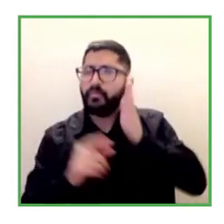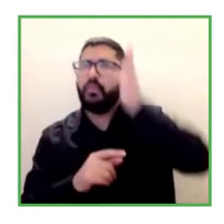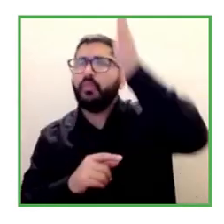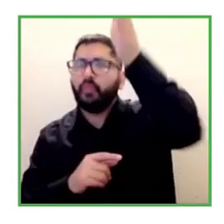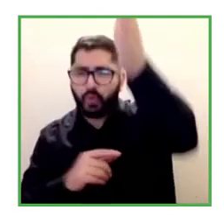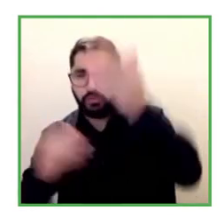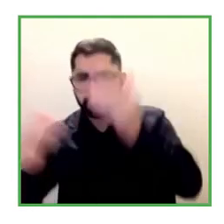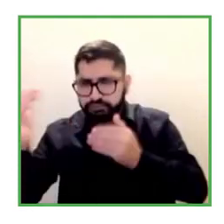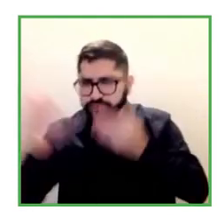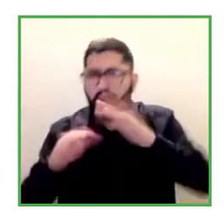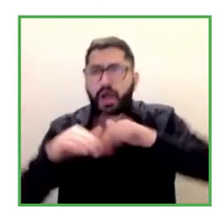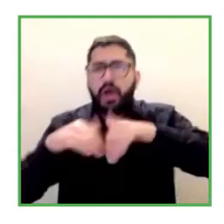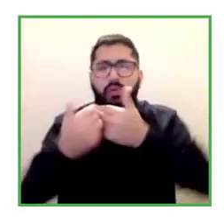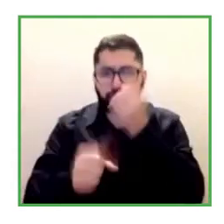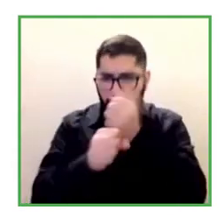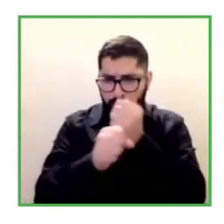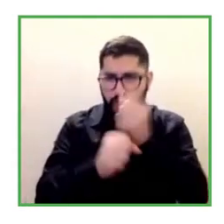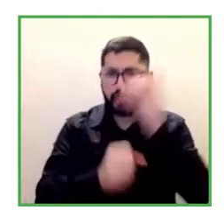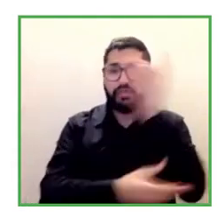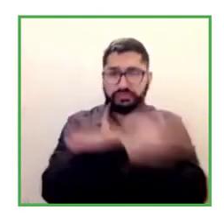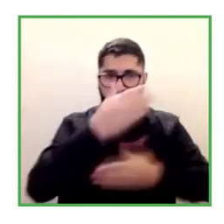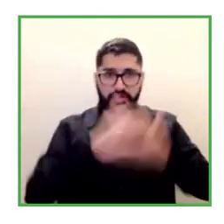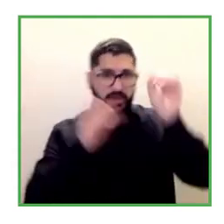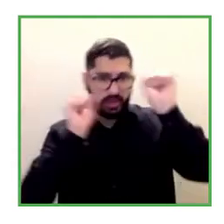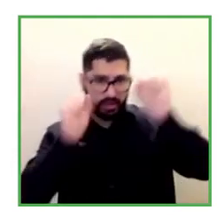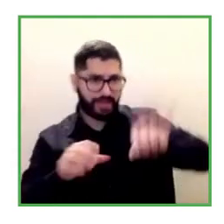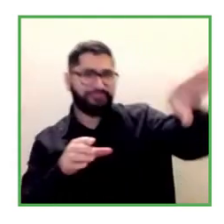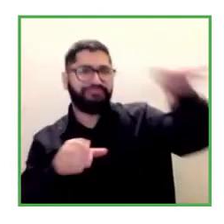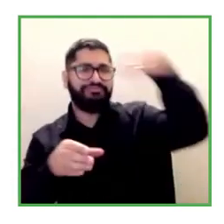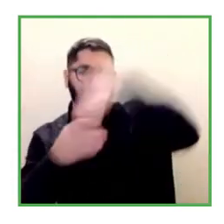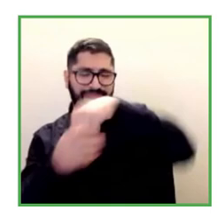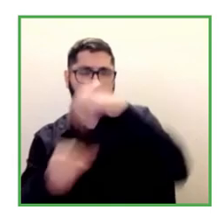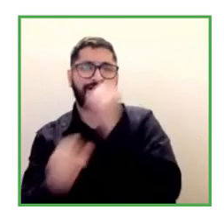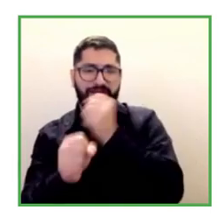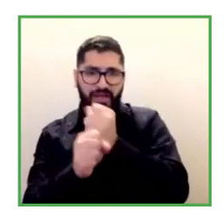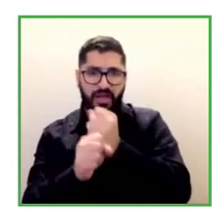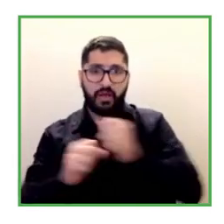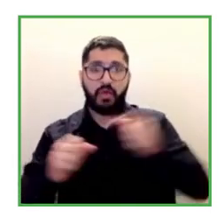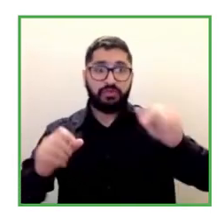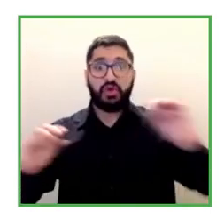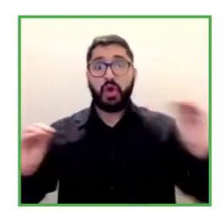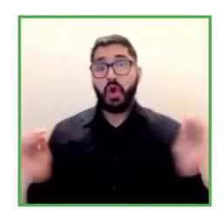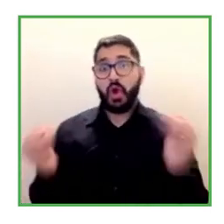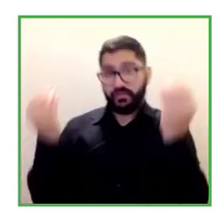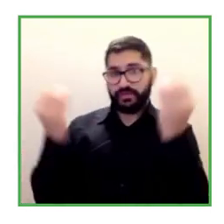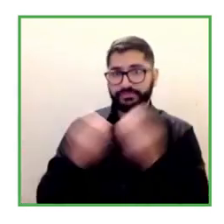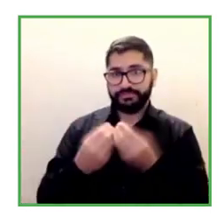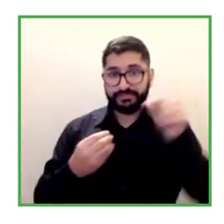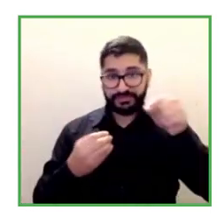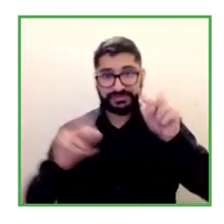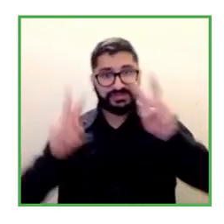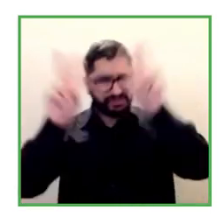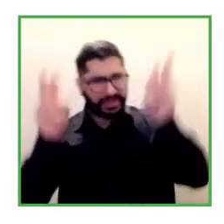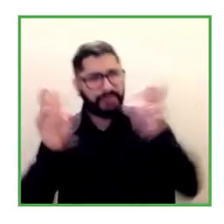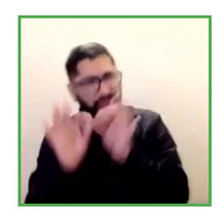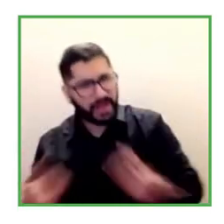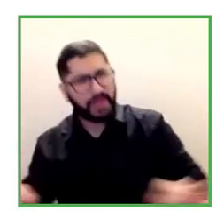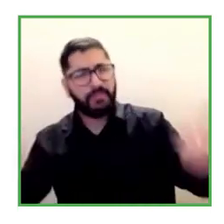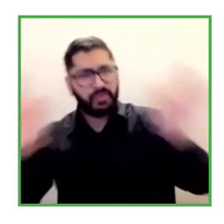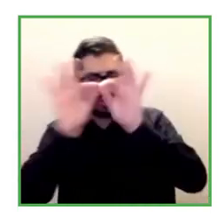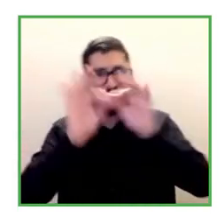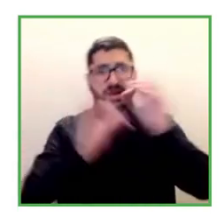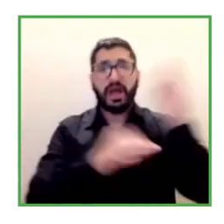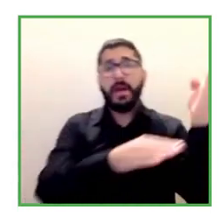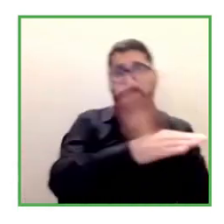disabled people that can get a job while they are young it's very important that four companies